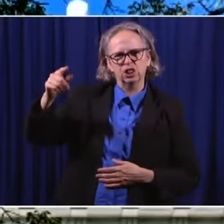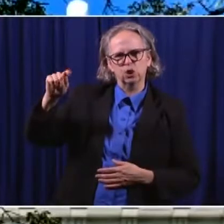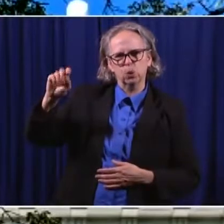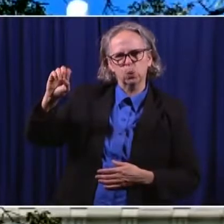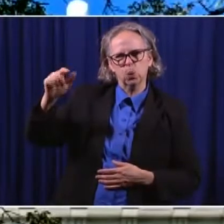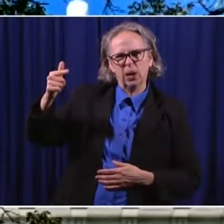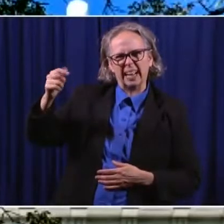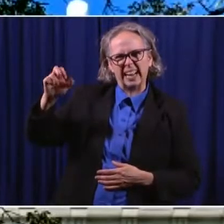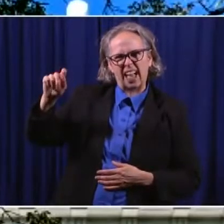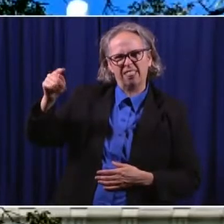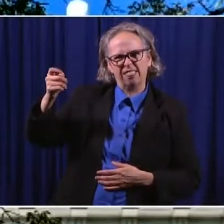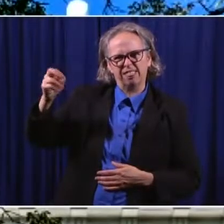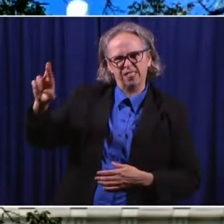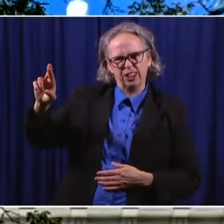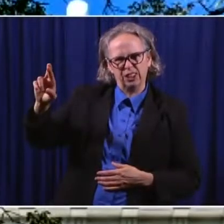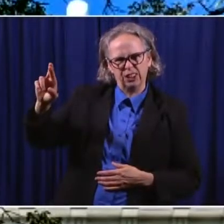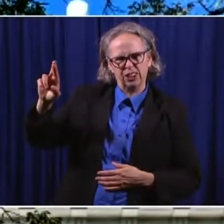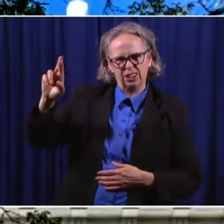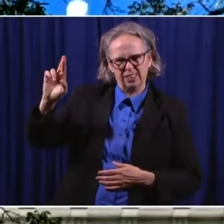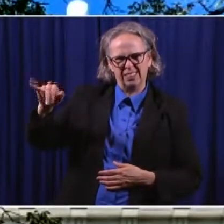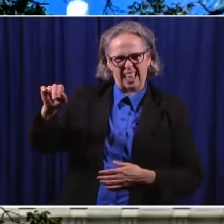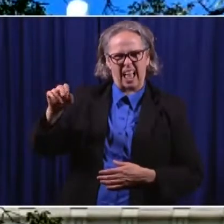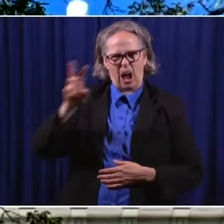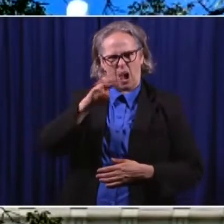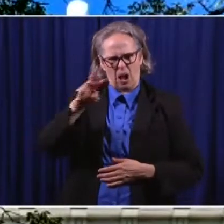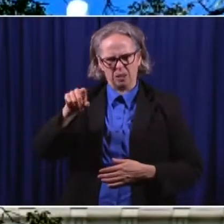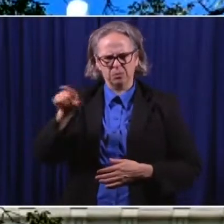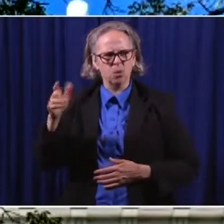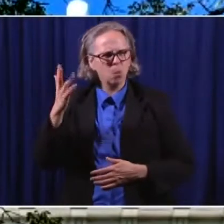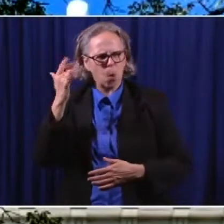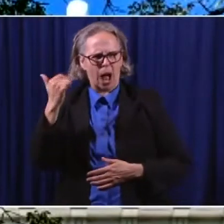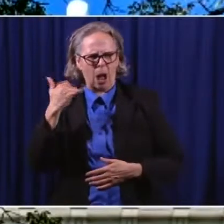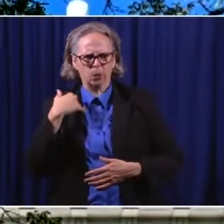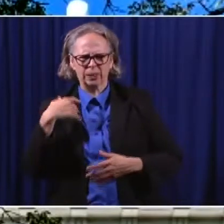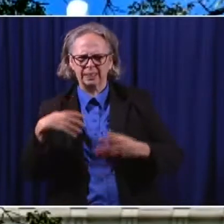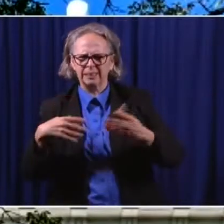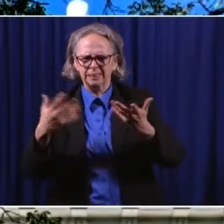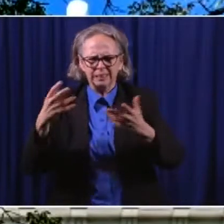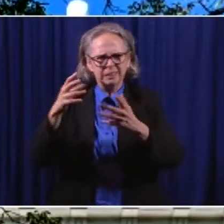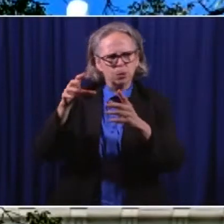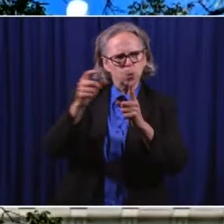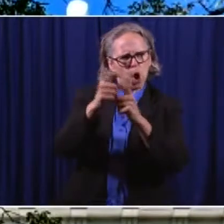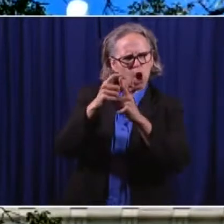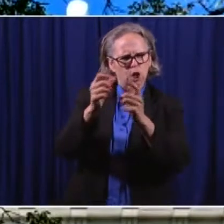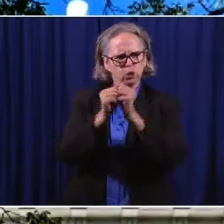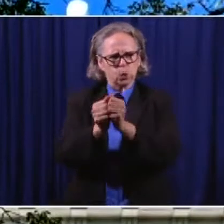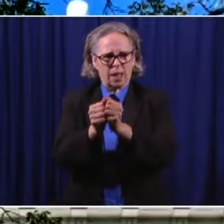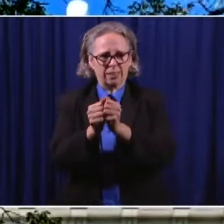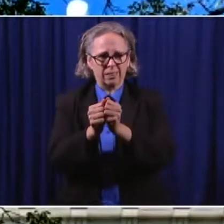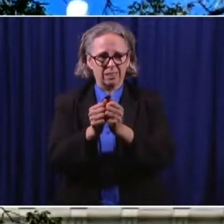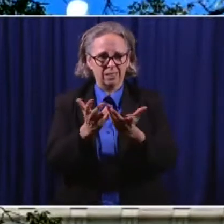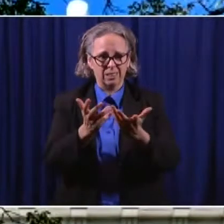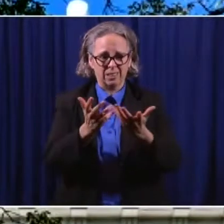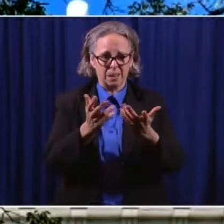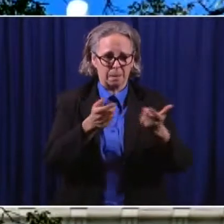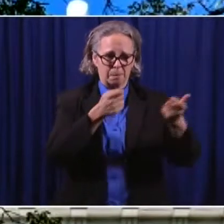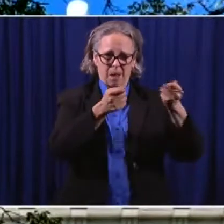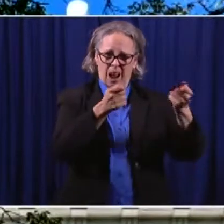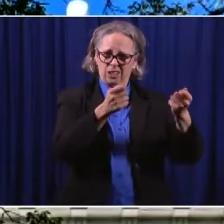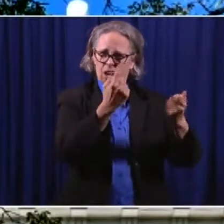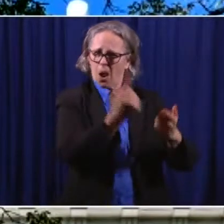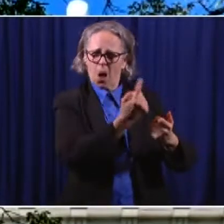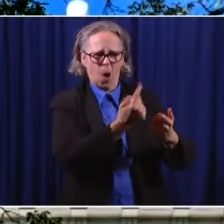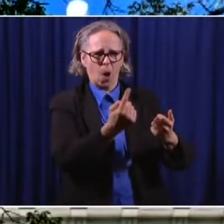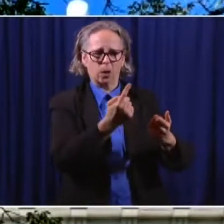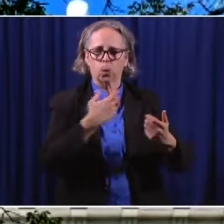how we've approached this as a community, how we plan to bring students back to campus, and the fact that we've just had